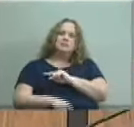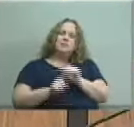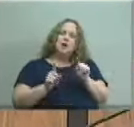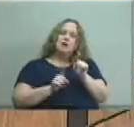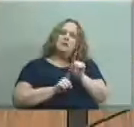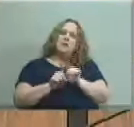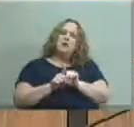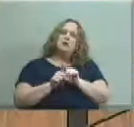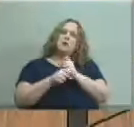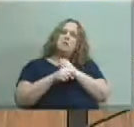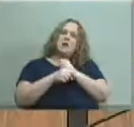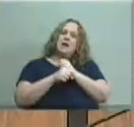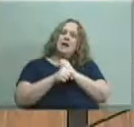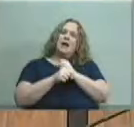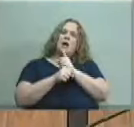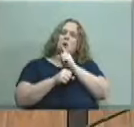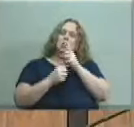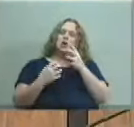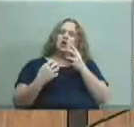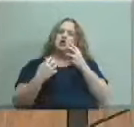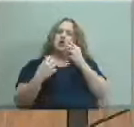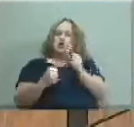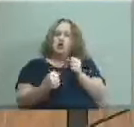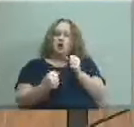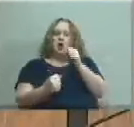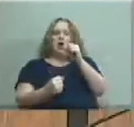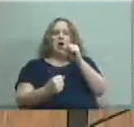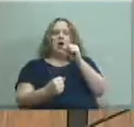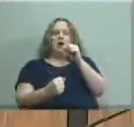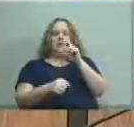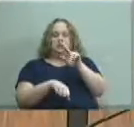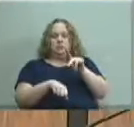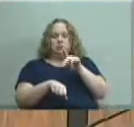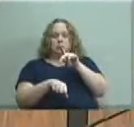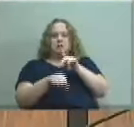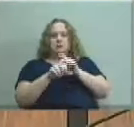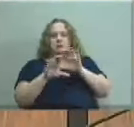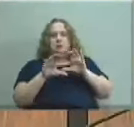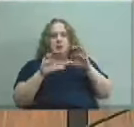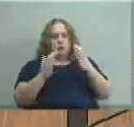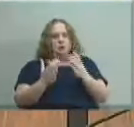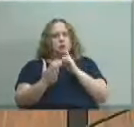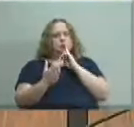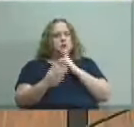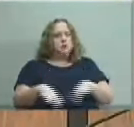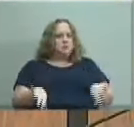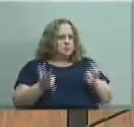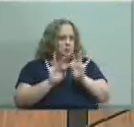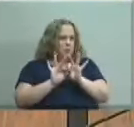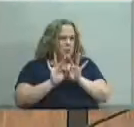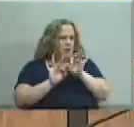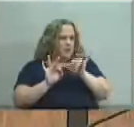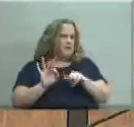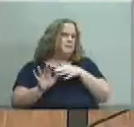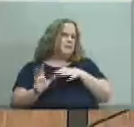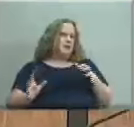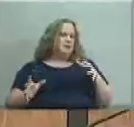of strong principles is super important that's that'd be my summary jonathan you want to add to that or